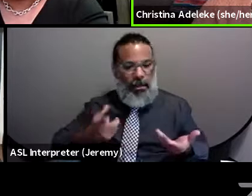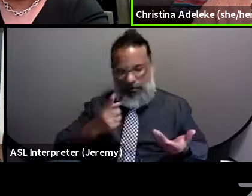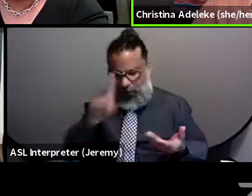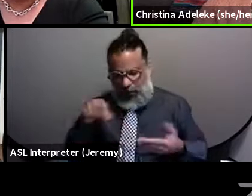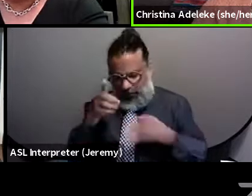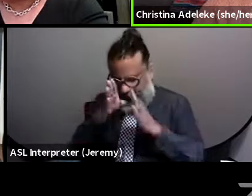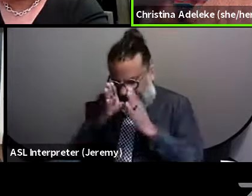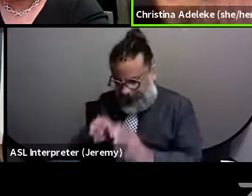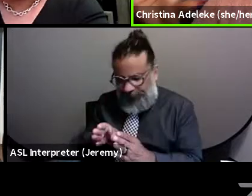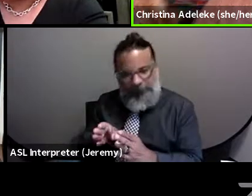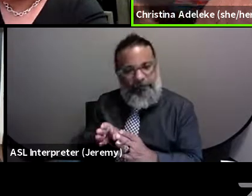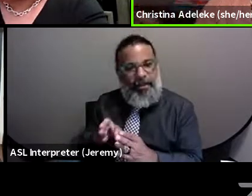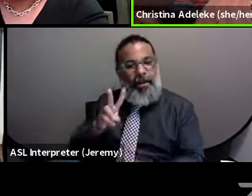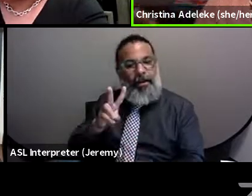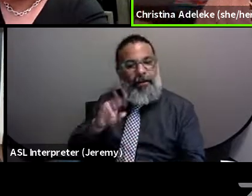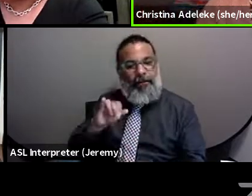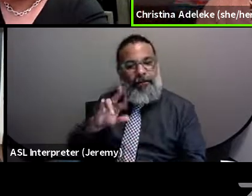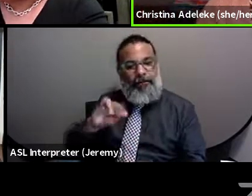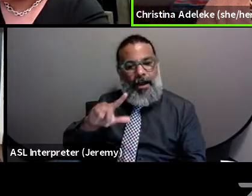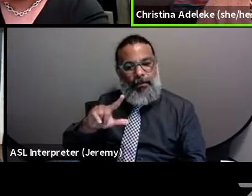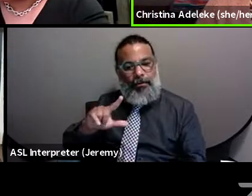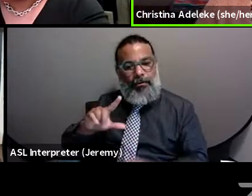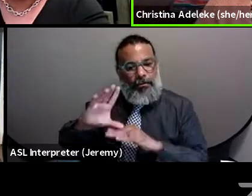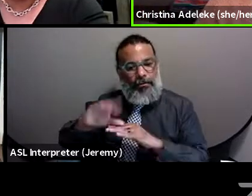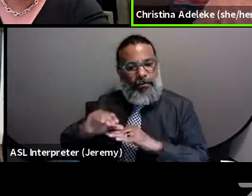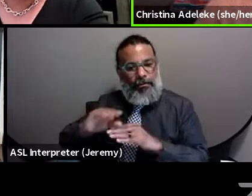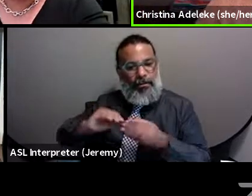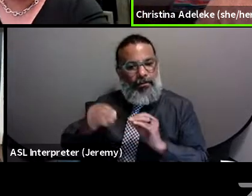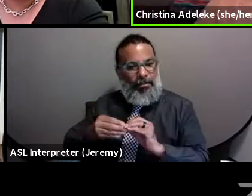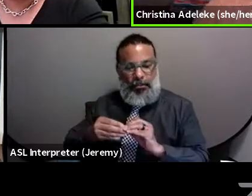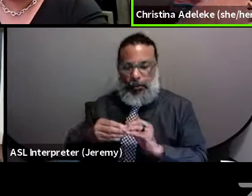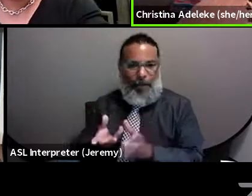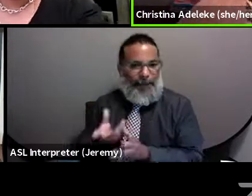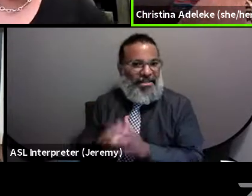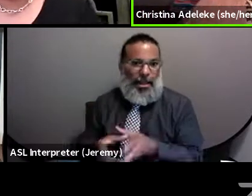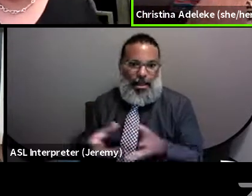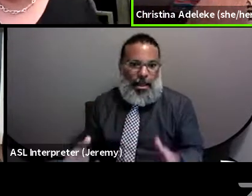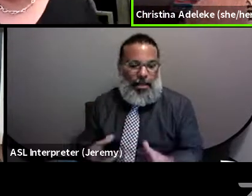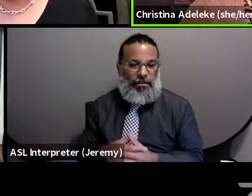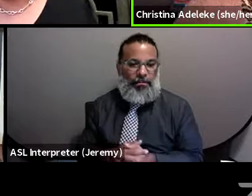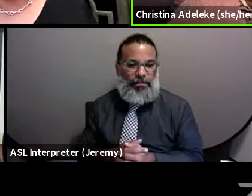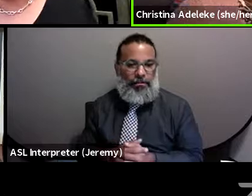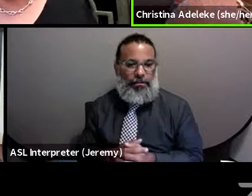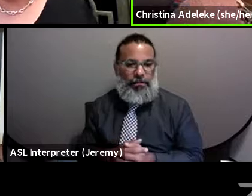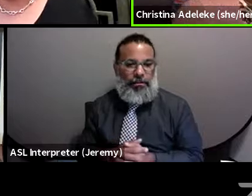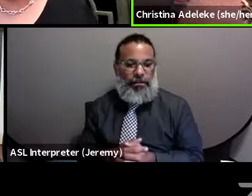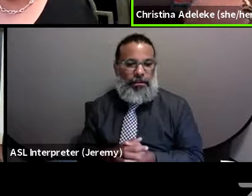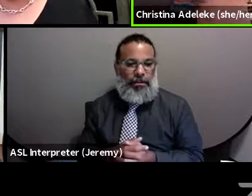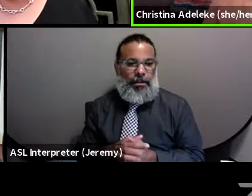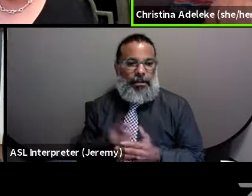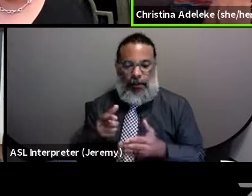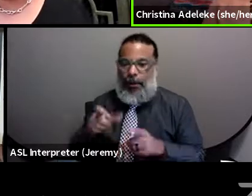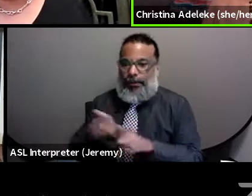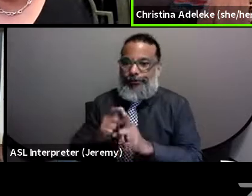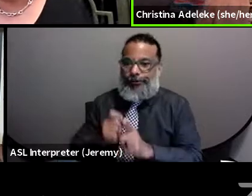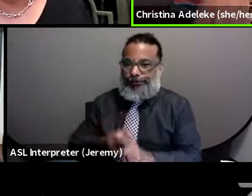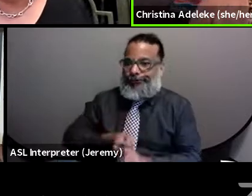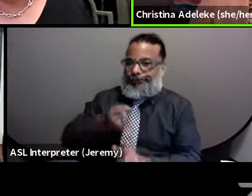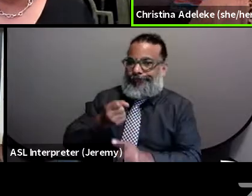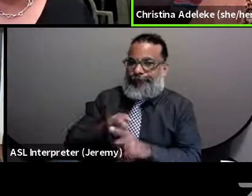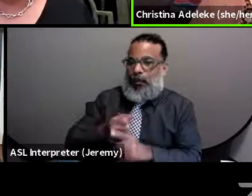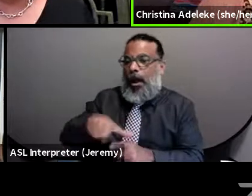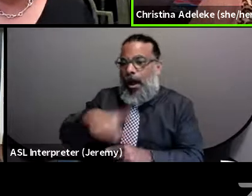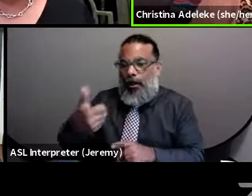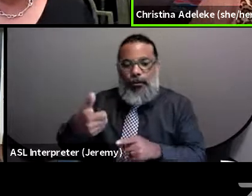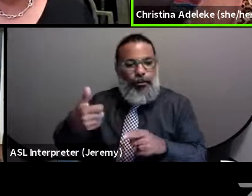viral suppression, you're going to miss a lot of context as to, you know, what's contributing to those health outcomes. so I don't know if